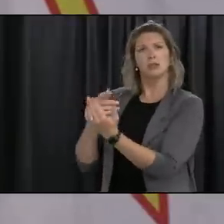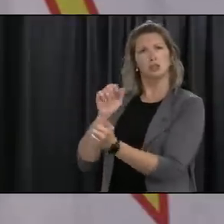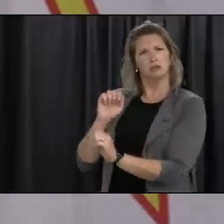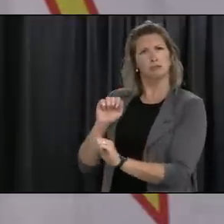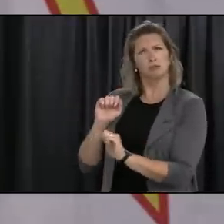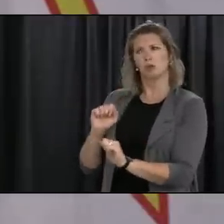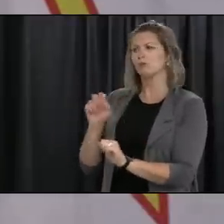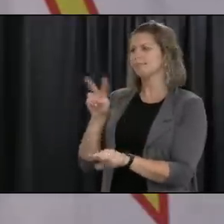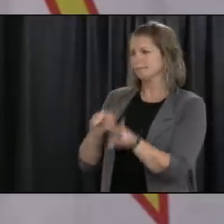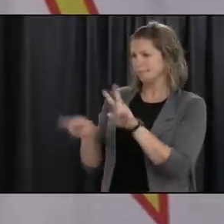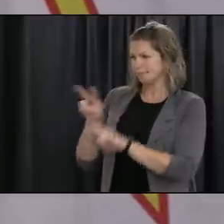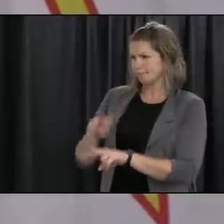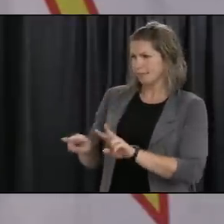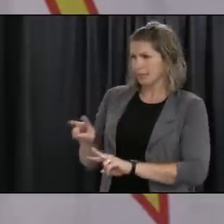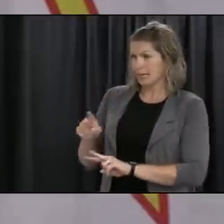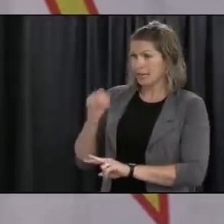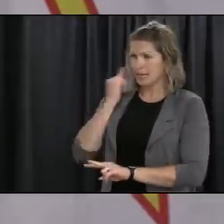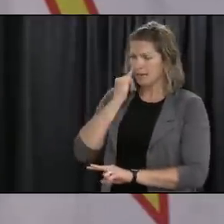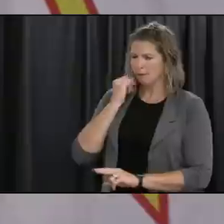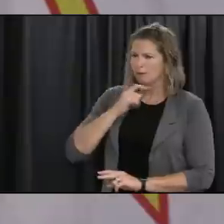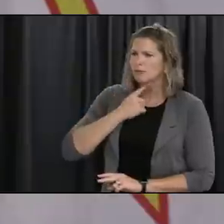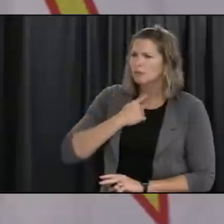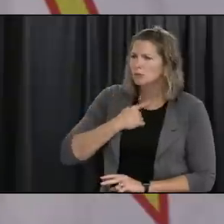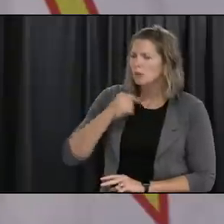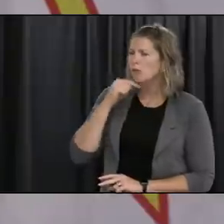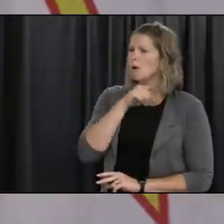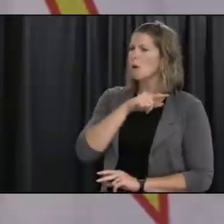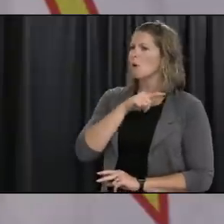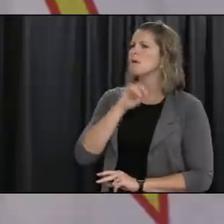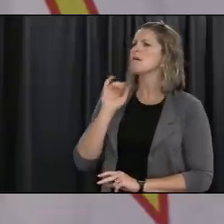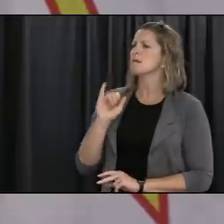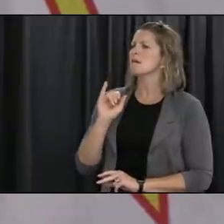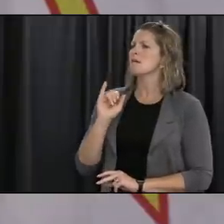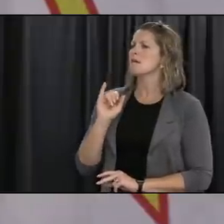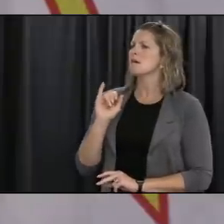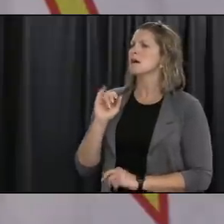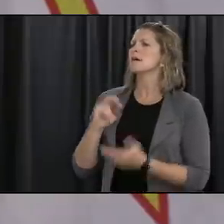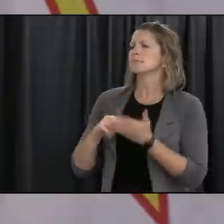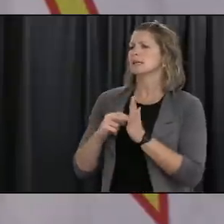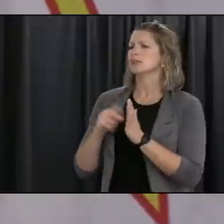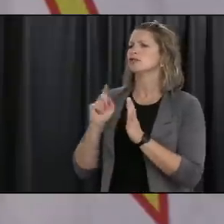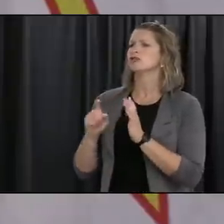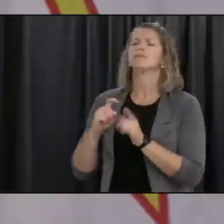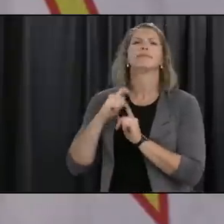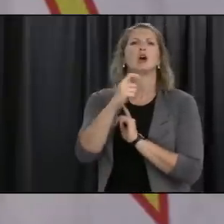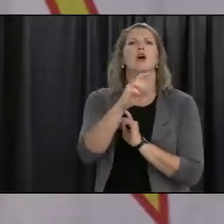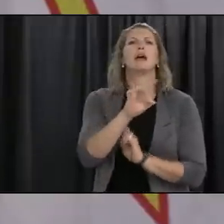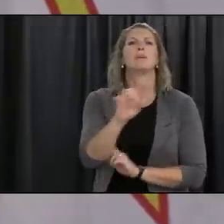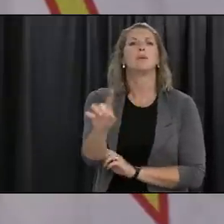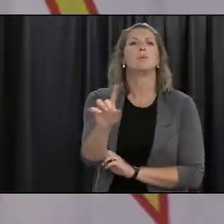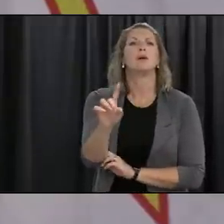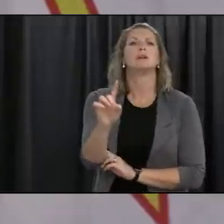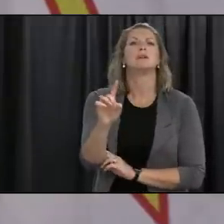those symptoms that would of course change what they what they did and we encourage them and to call 811 for testing